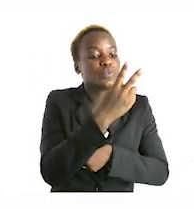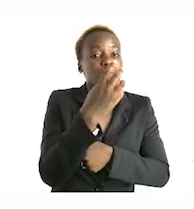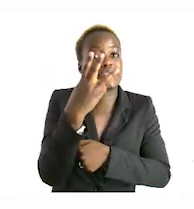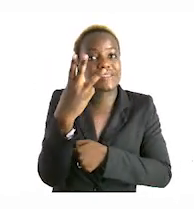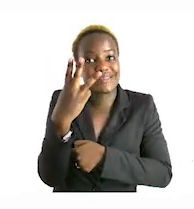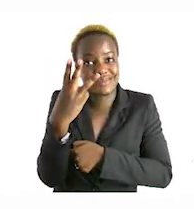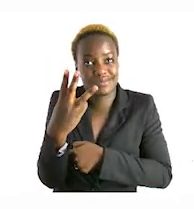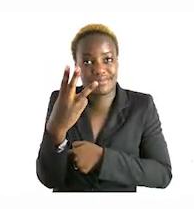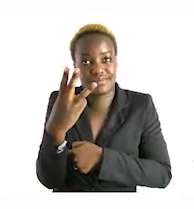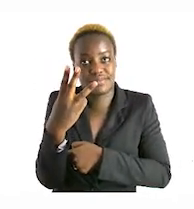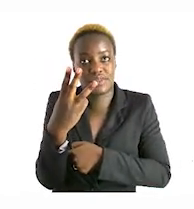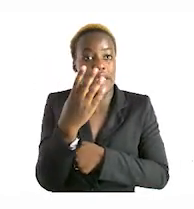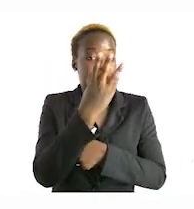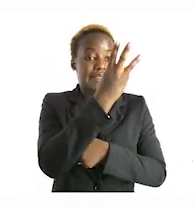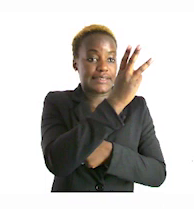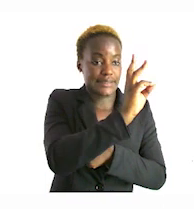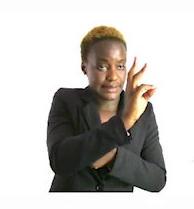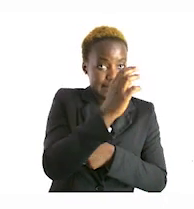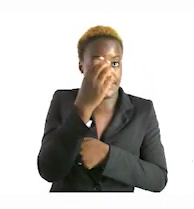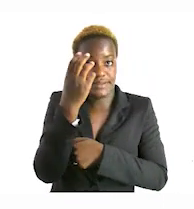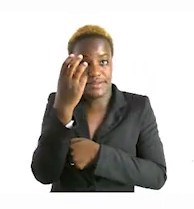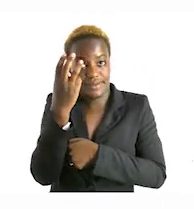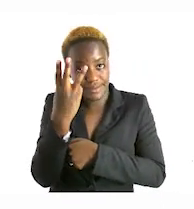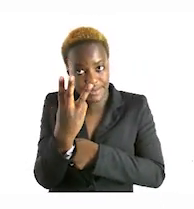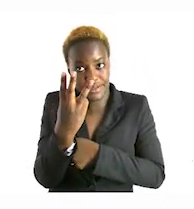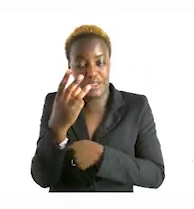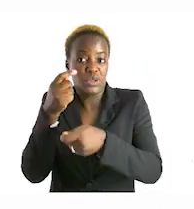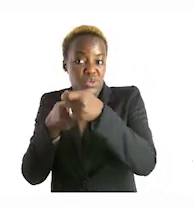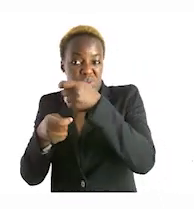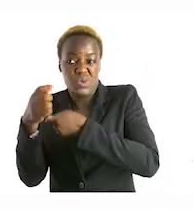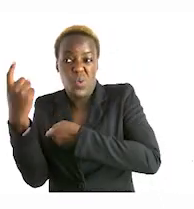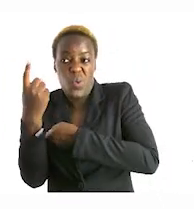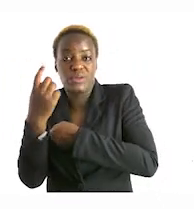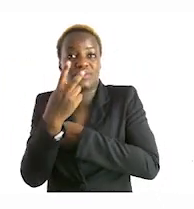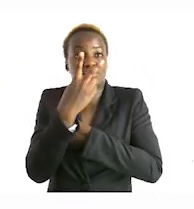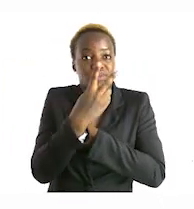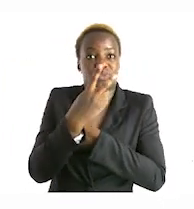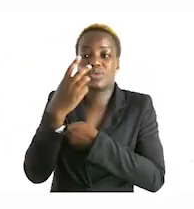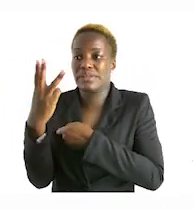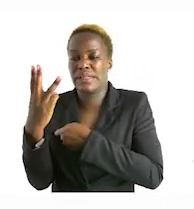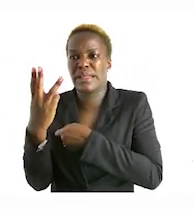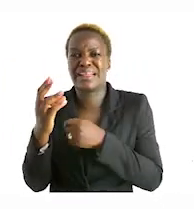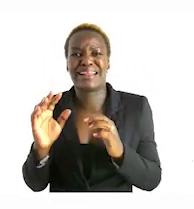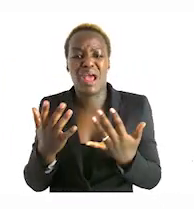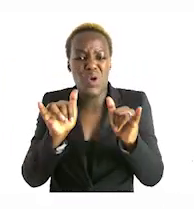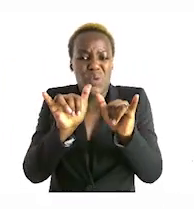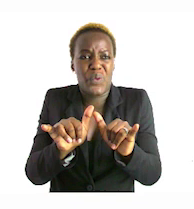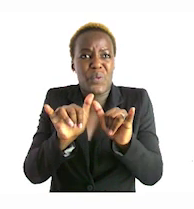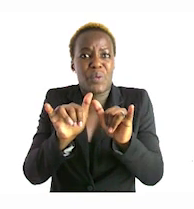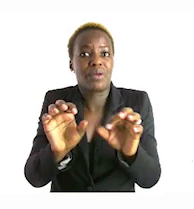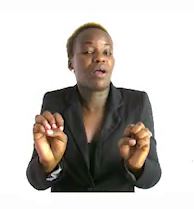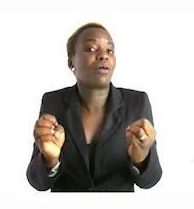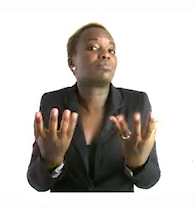he sold it from the 63 loaves that he had how many loaves are still left in his shop what are we supposed to